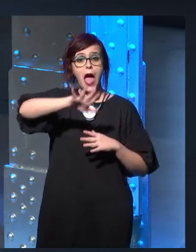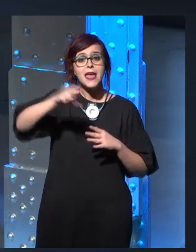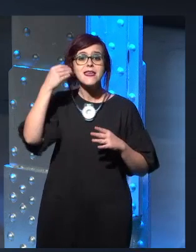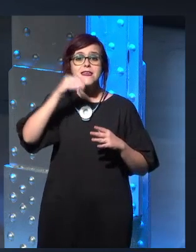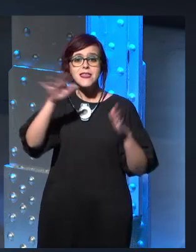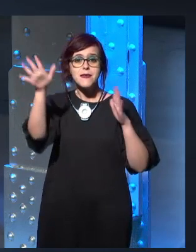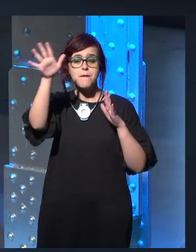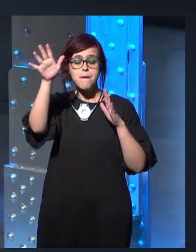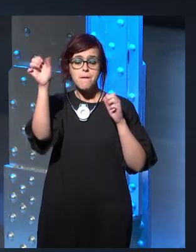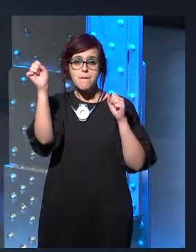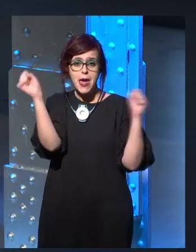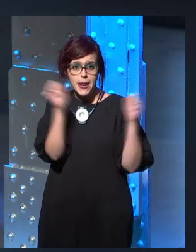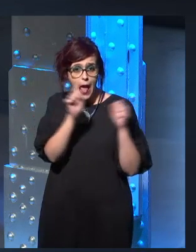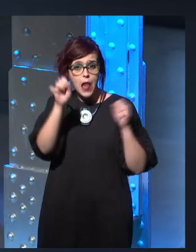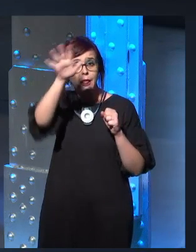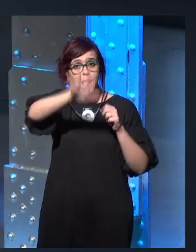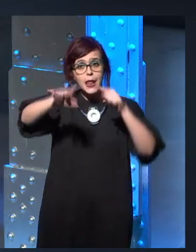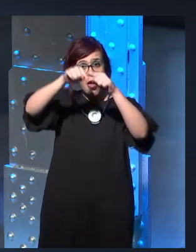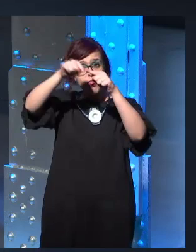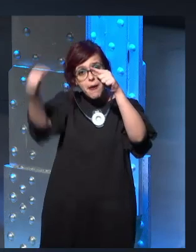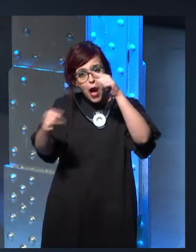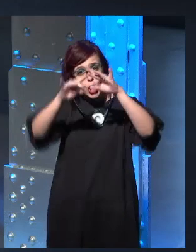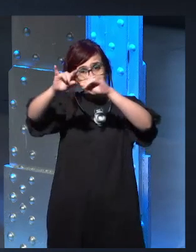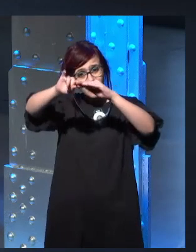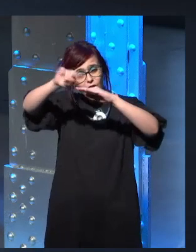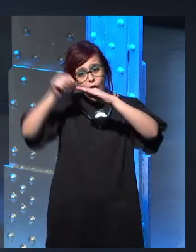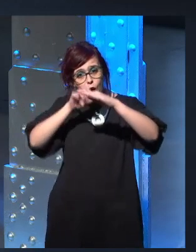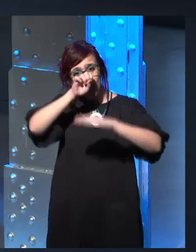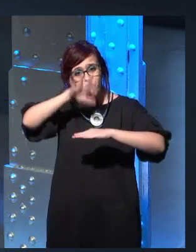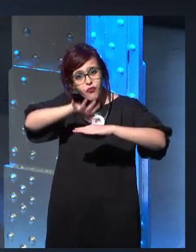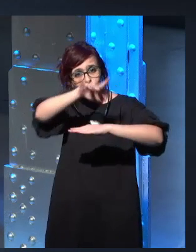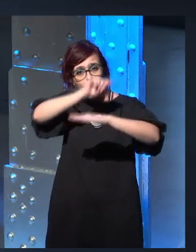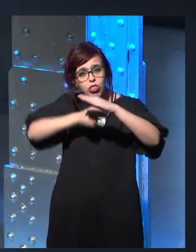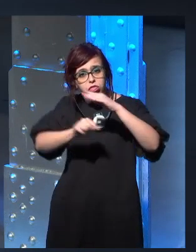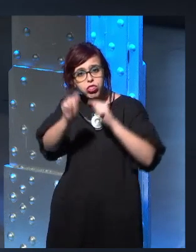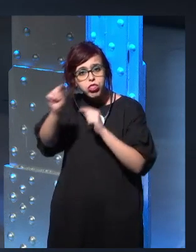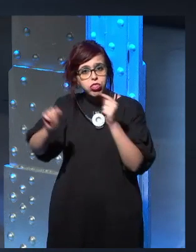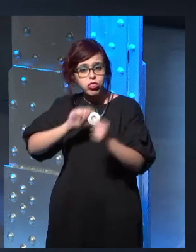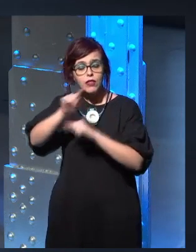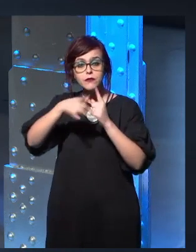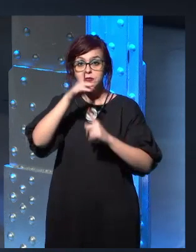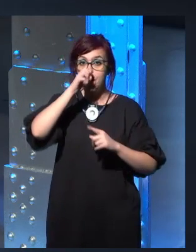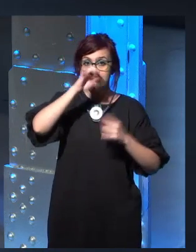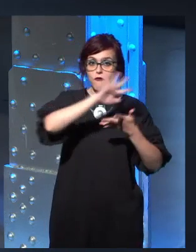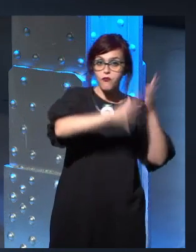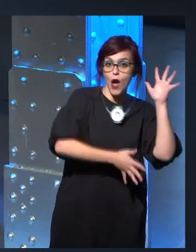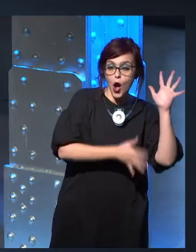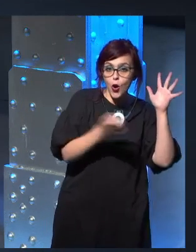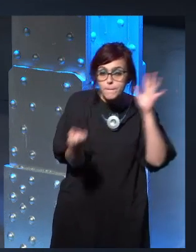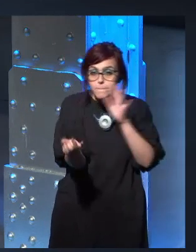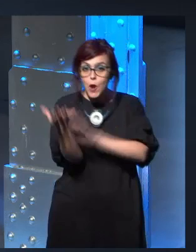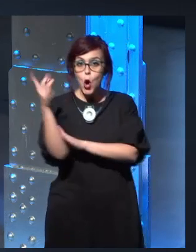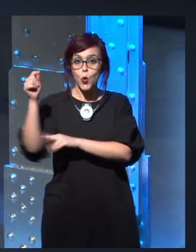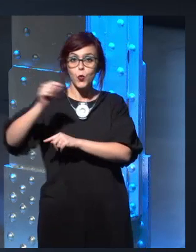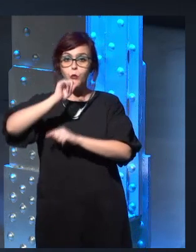notion. And certainly the end of Clash of Kings kind of makes you... can give you food for a fault